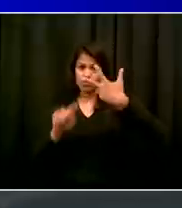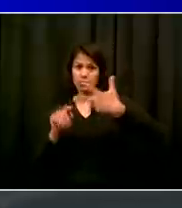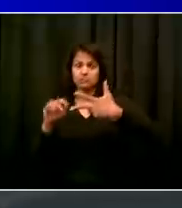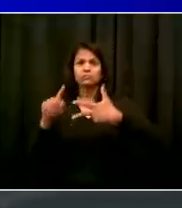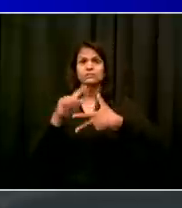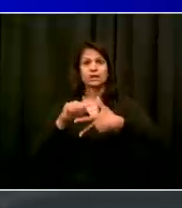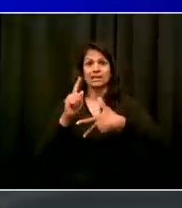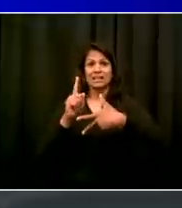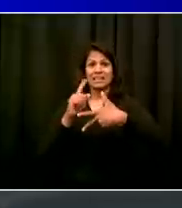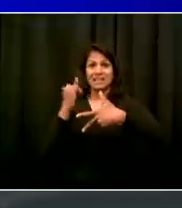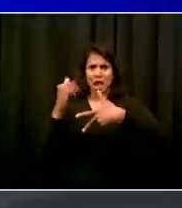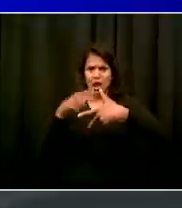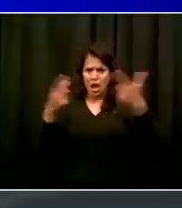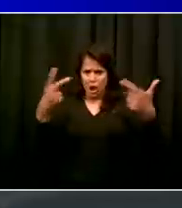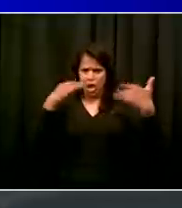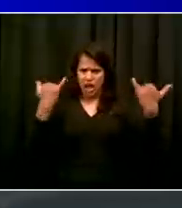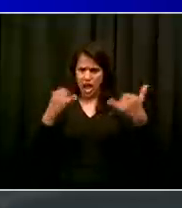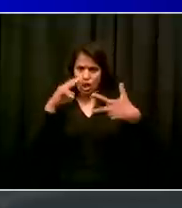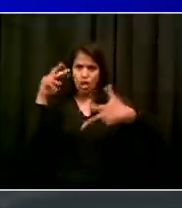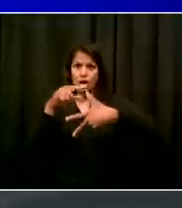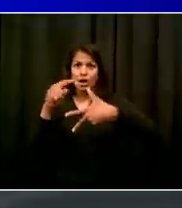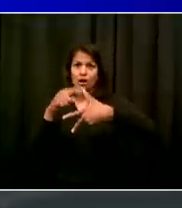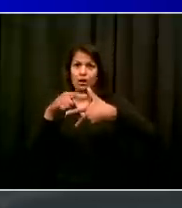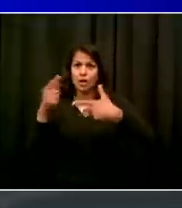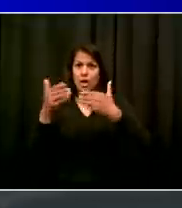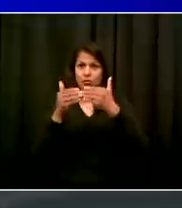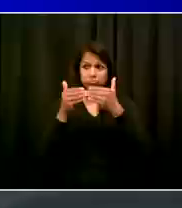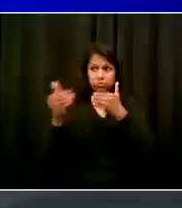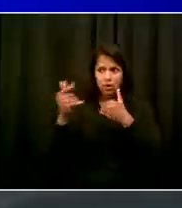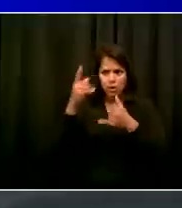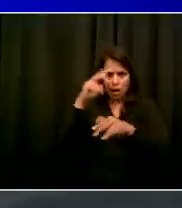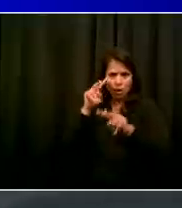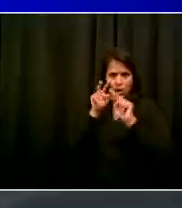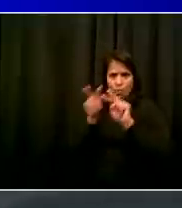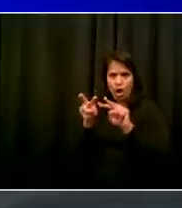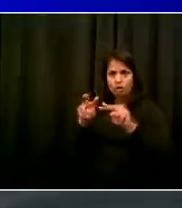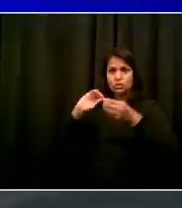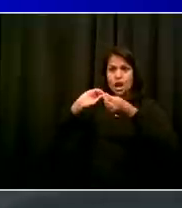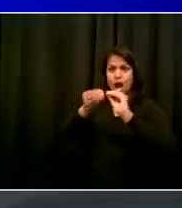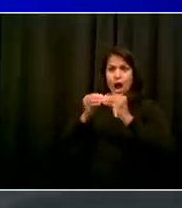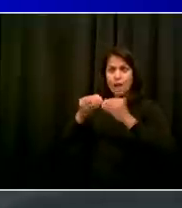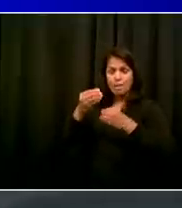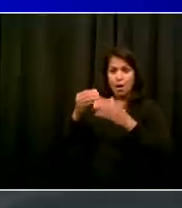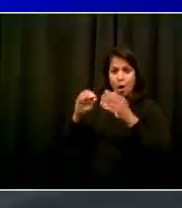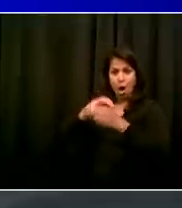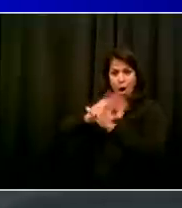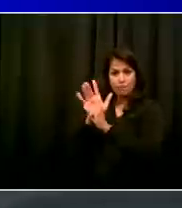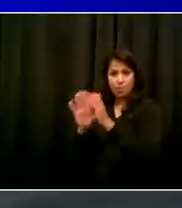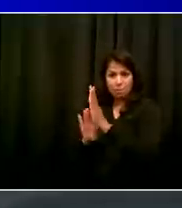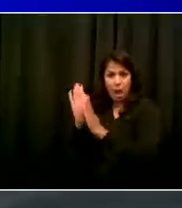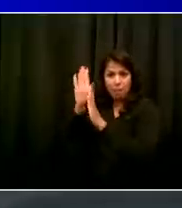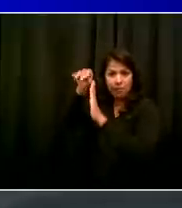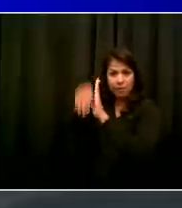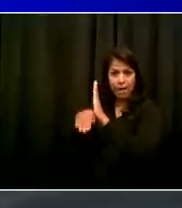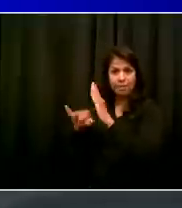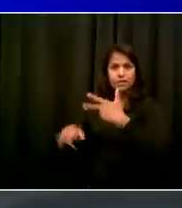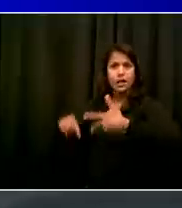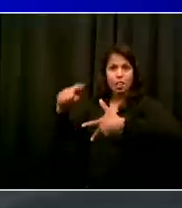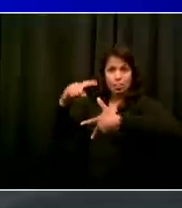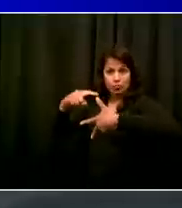insights in these indicators, so I wanted to hear them as we begin. So daily indicator number one, daily number of people